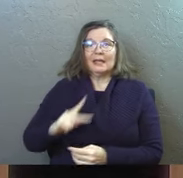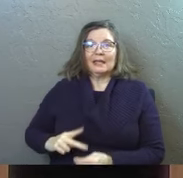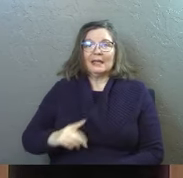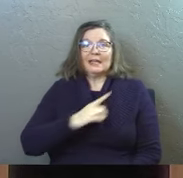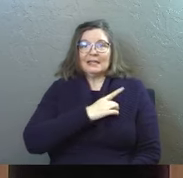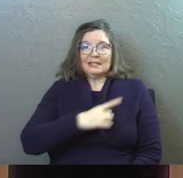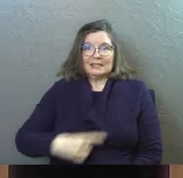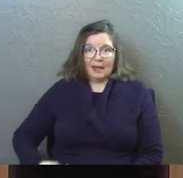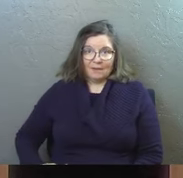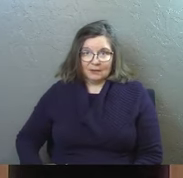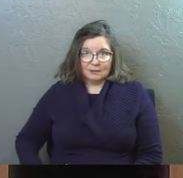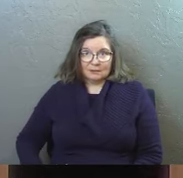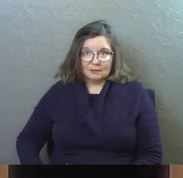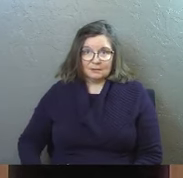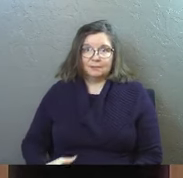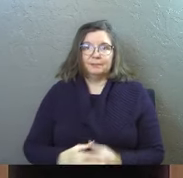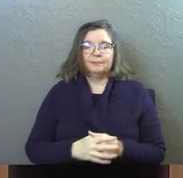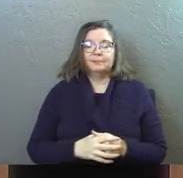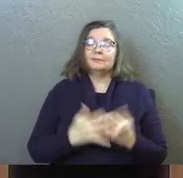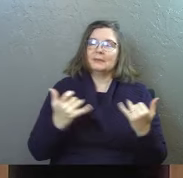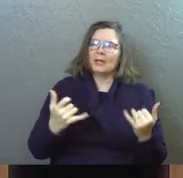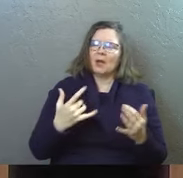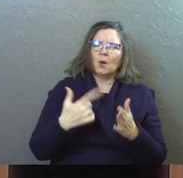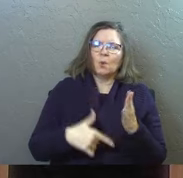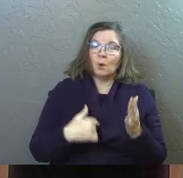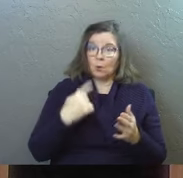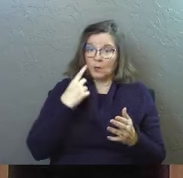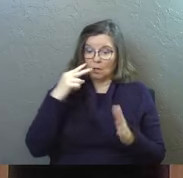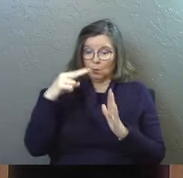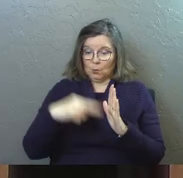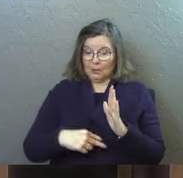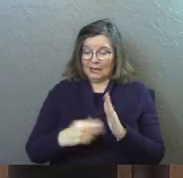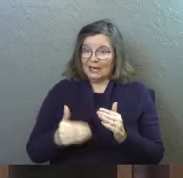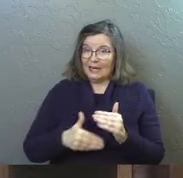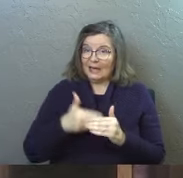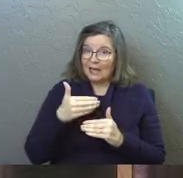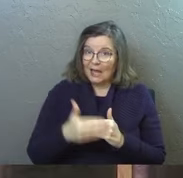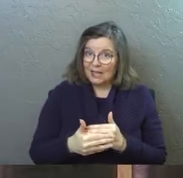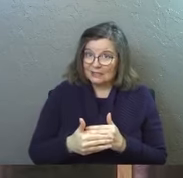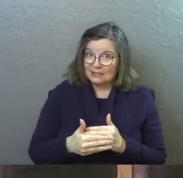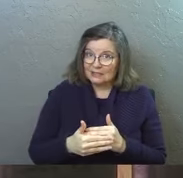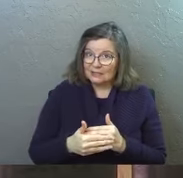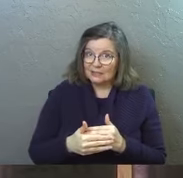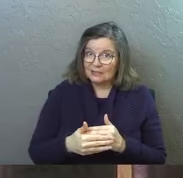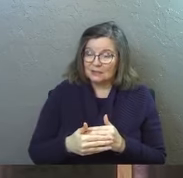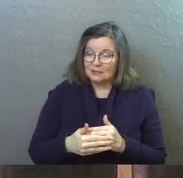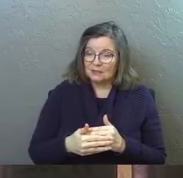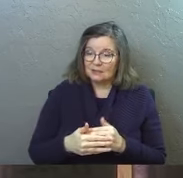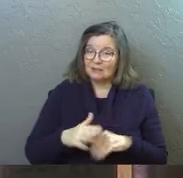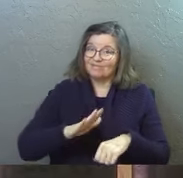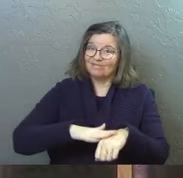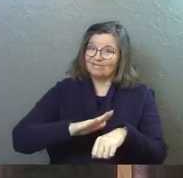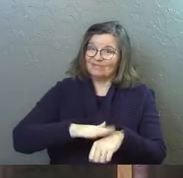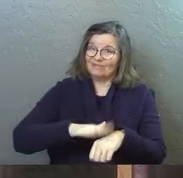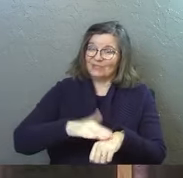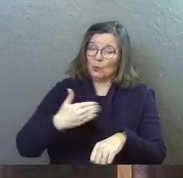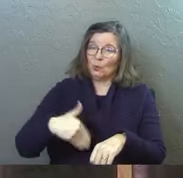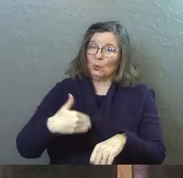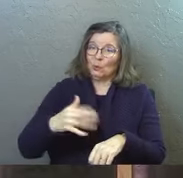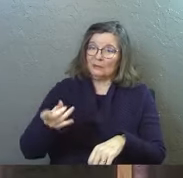David, he says. Now, what we're about to read next is graphic.